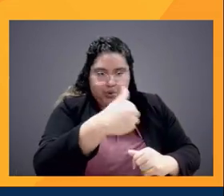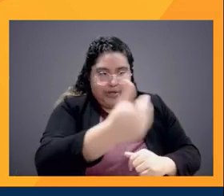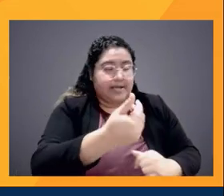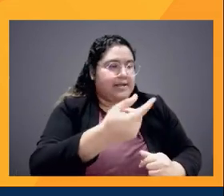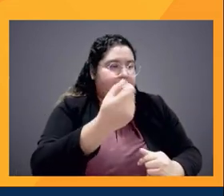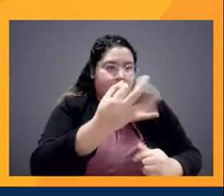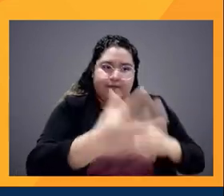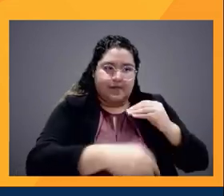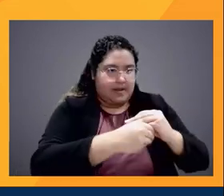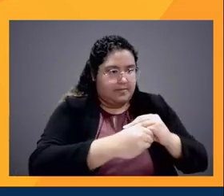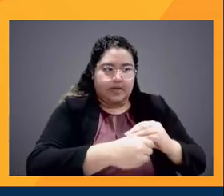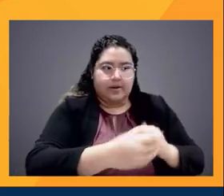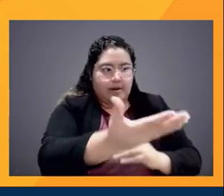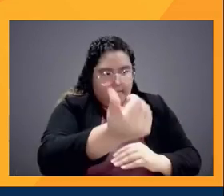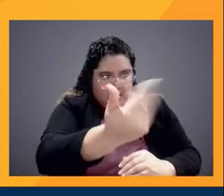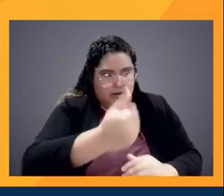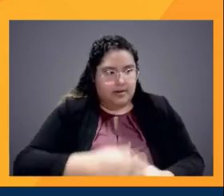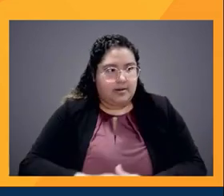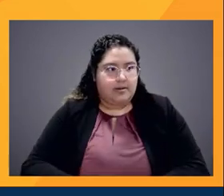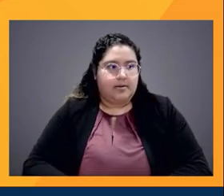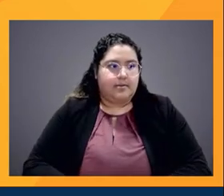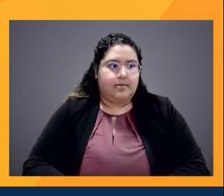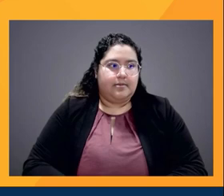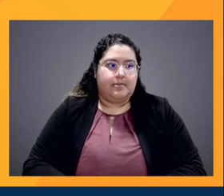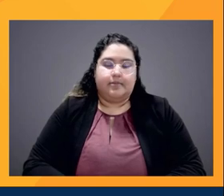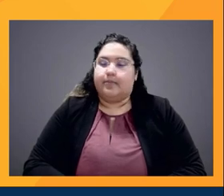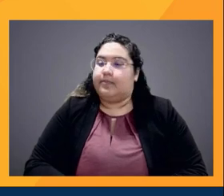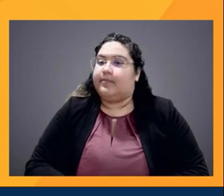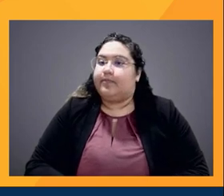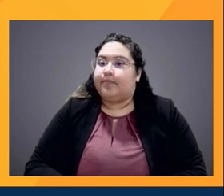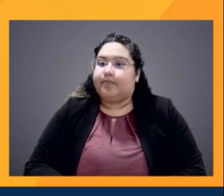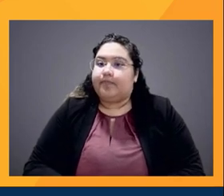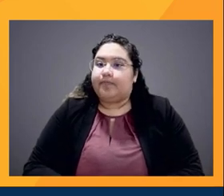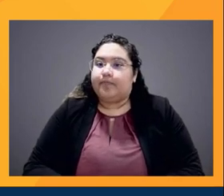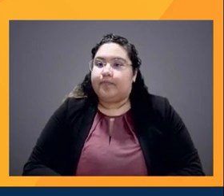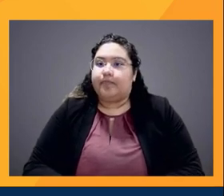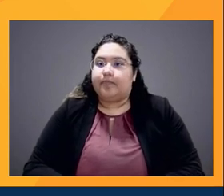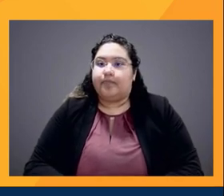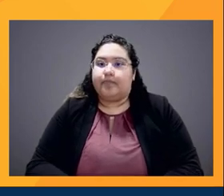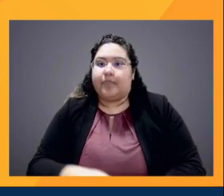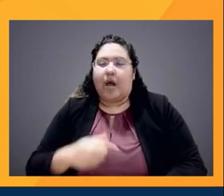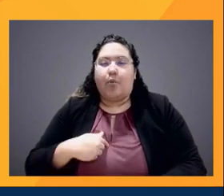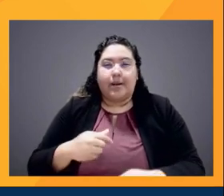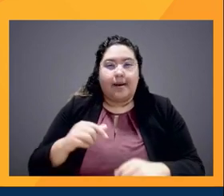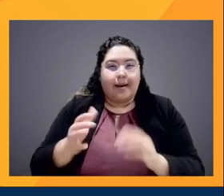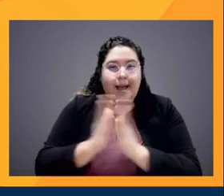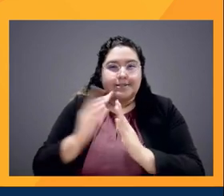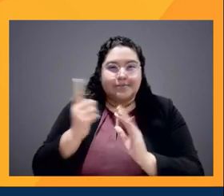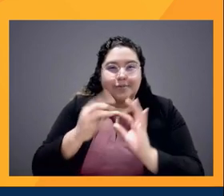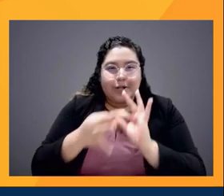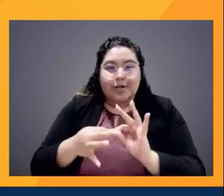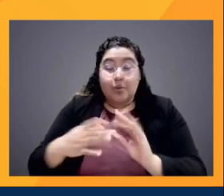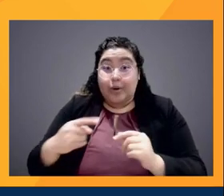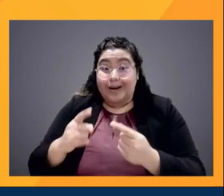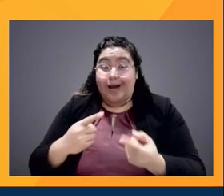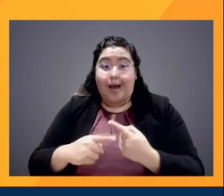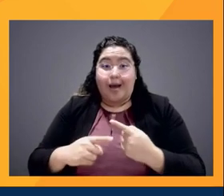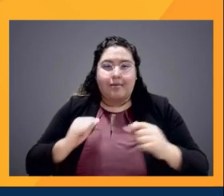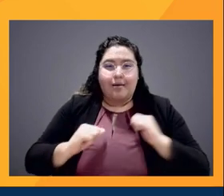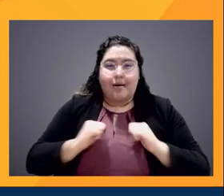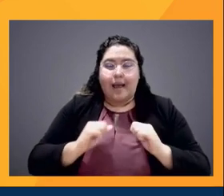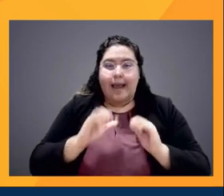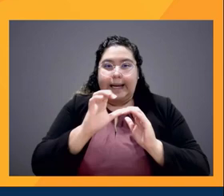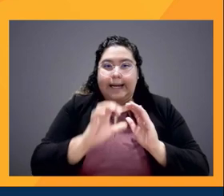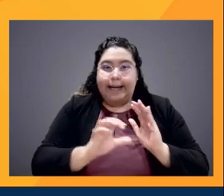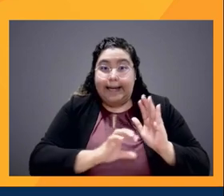follow up with, I would love to hear it. I wanted to add something to that because when I work a character, I don't think of Latinos.